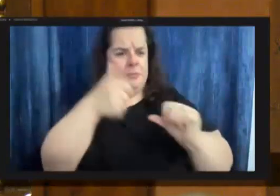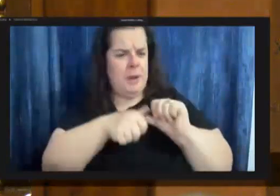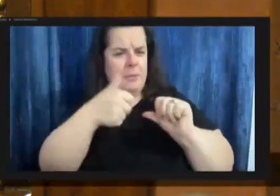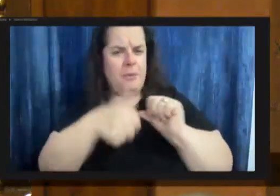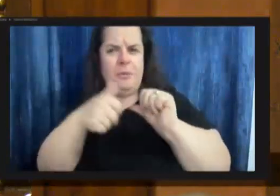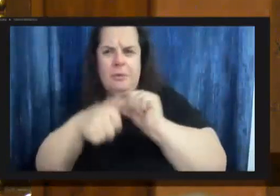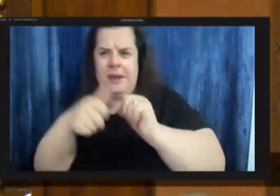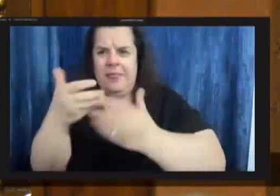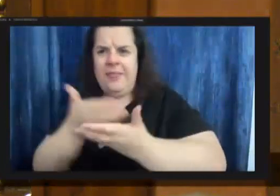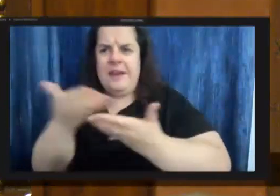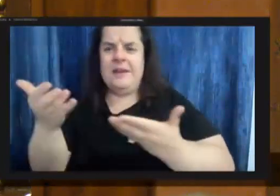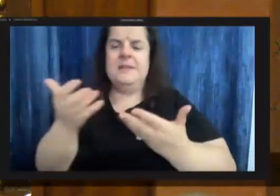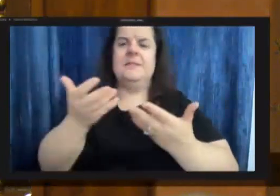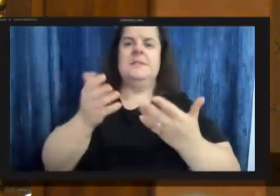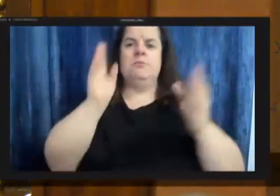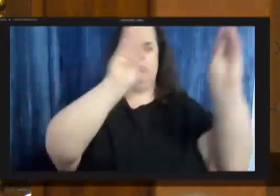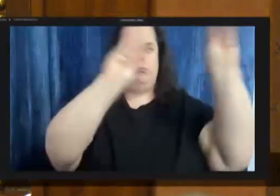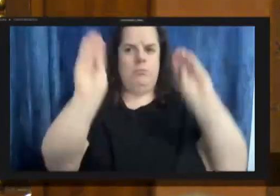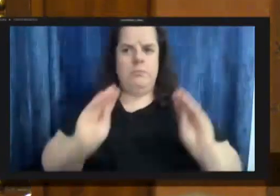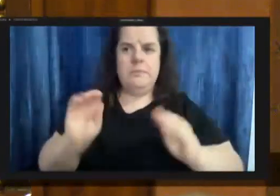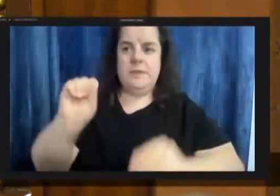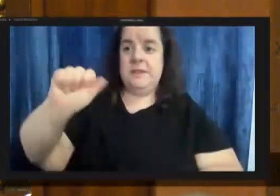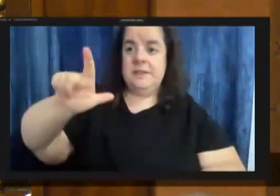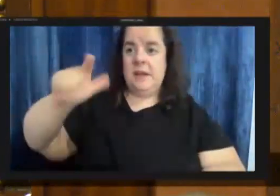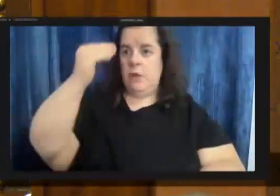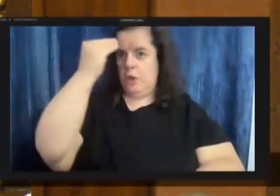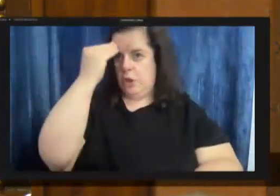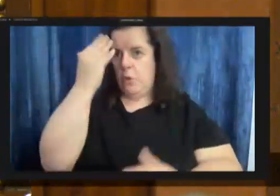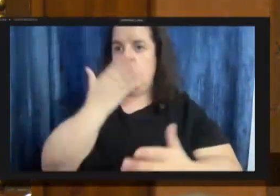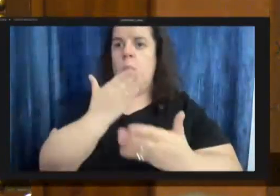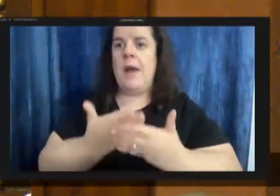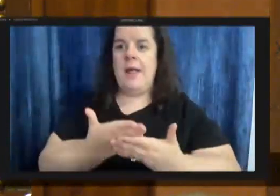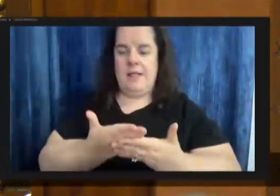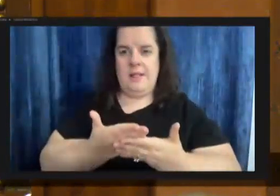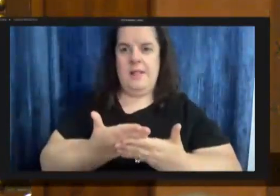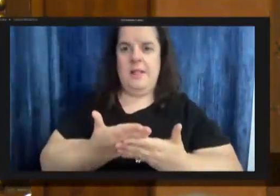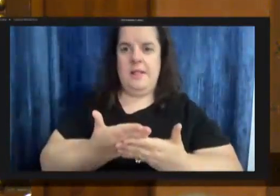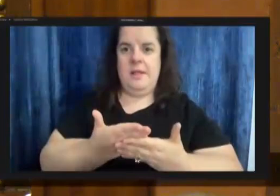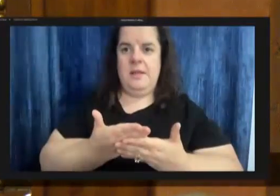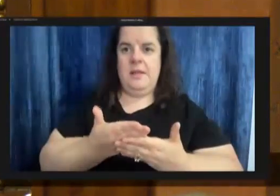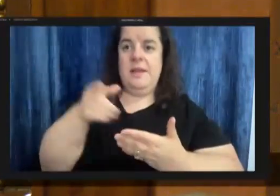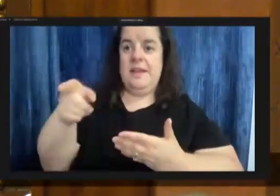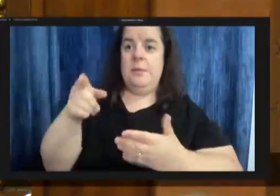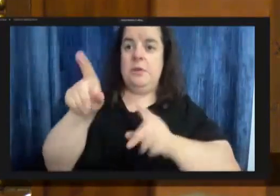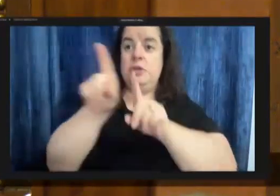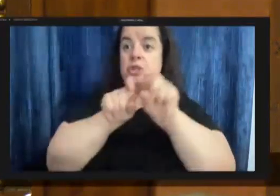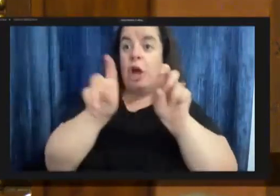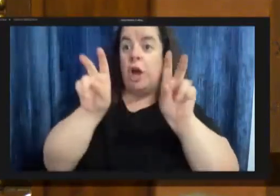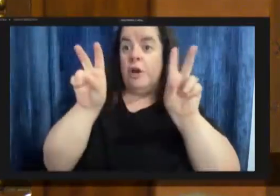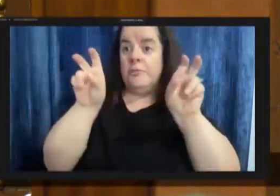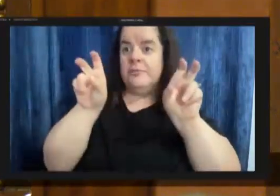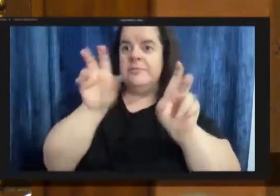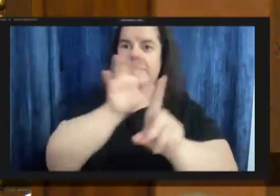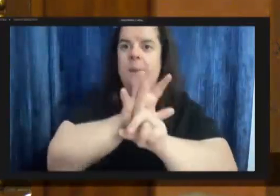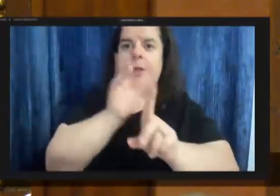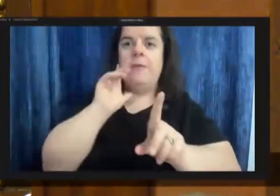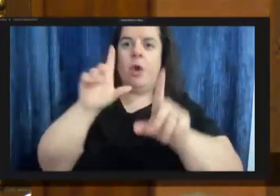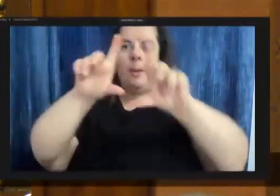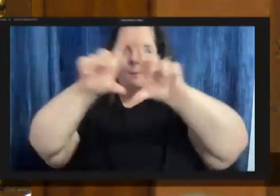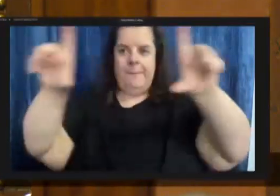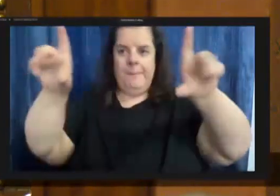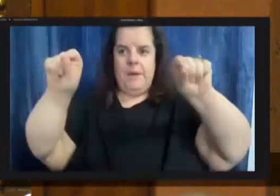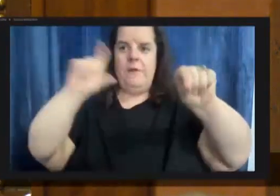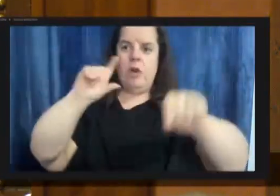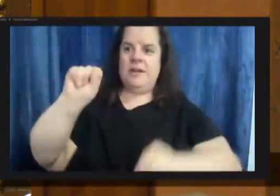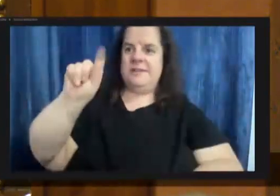and then sal's is so well known that he was the star of a billboard for st claire